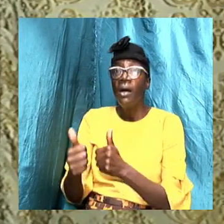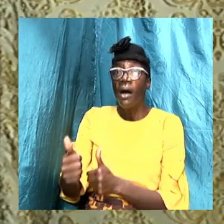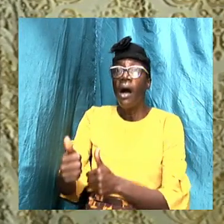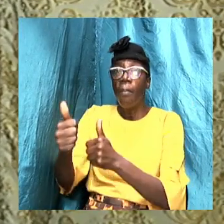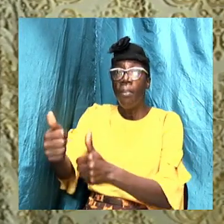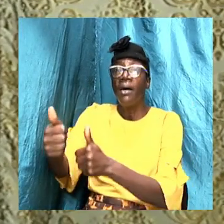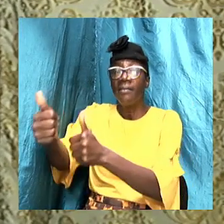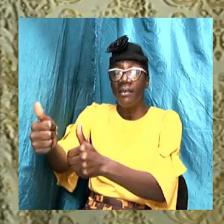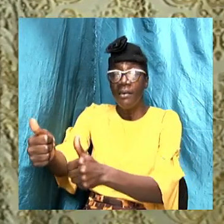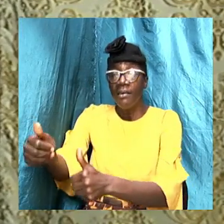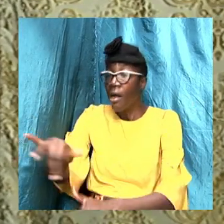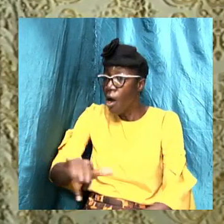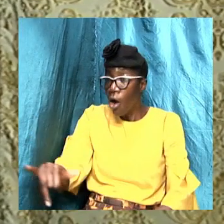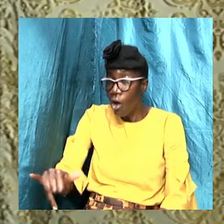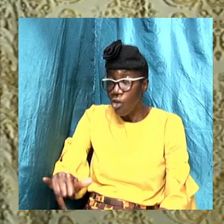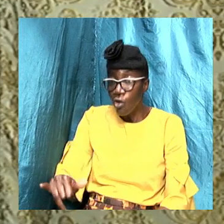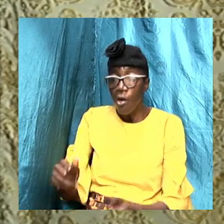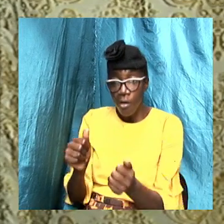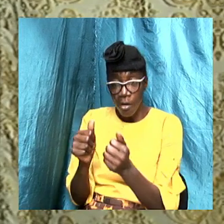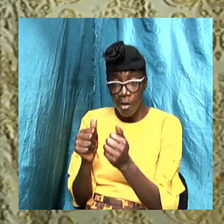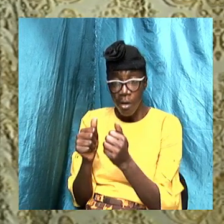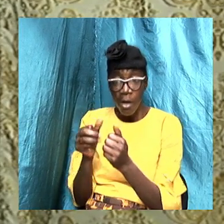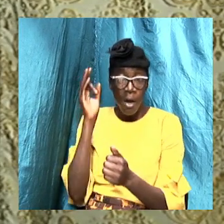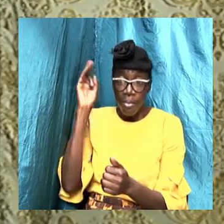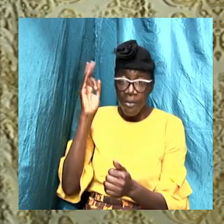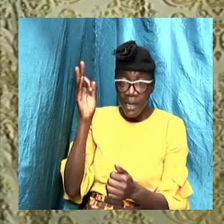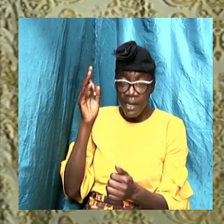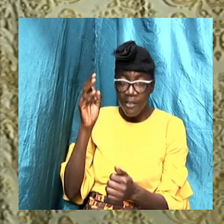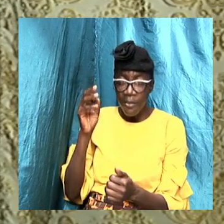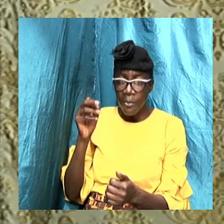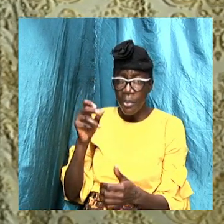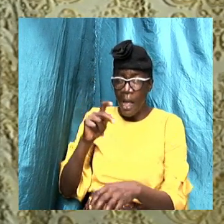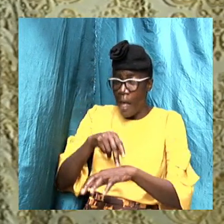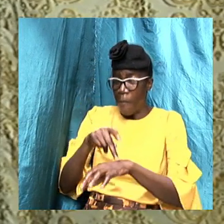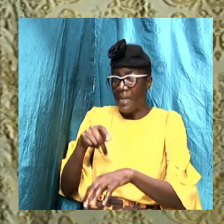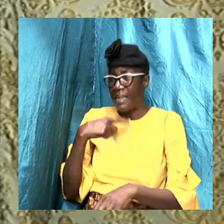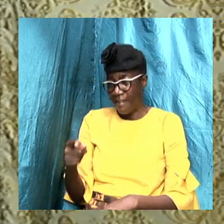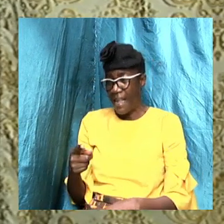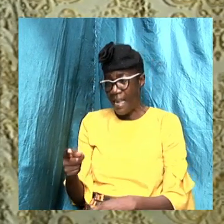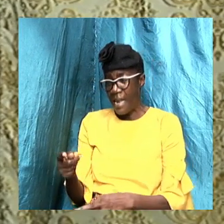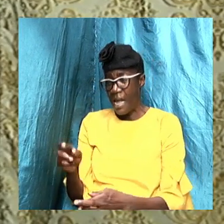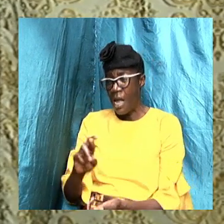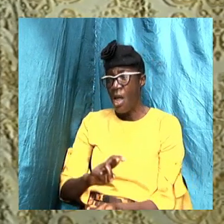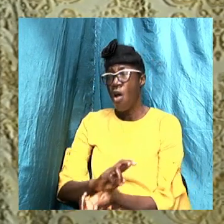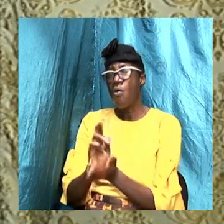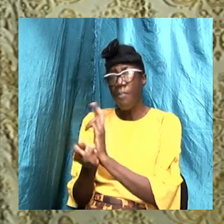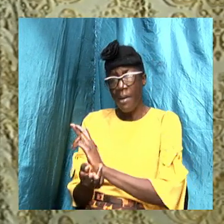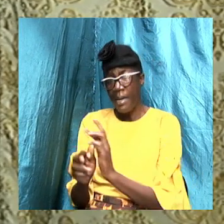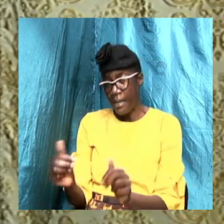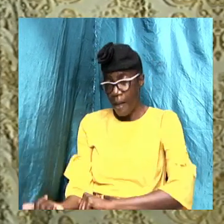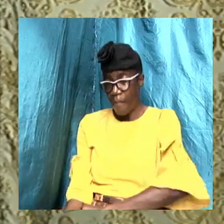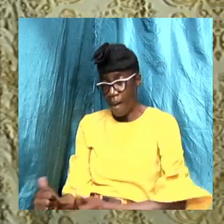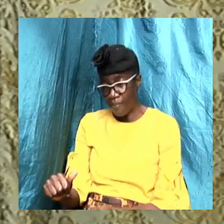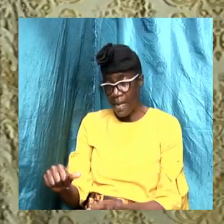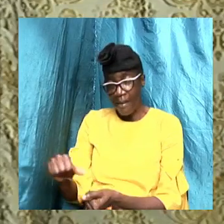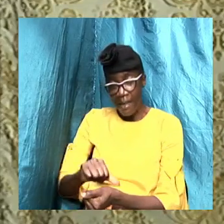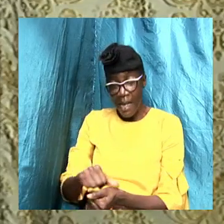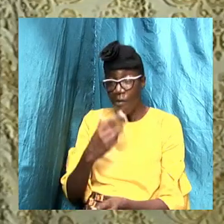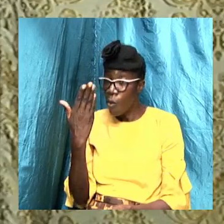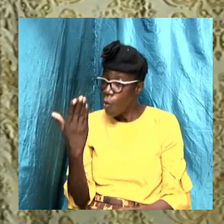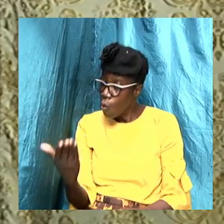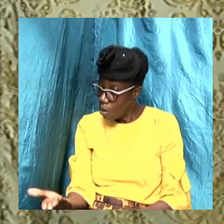amen, repentance. Then Peter said unto them, repent and be baptized, every one of you. So under the